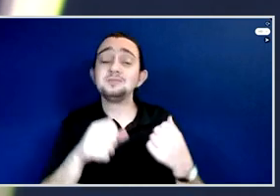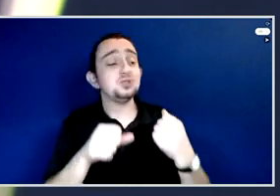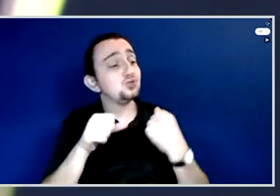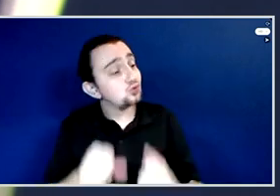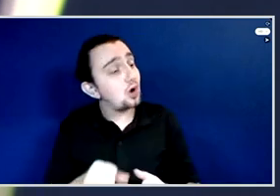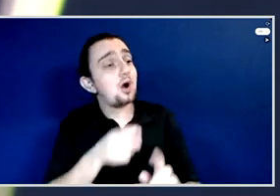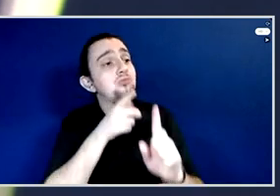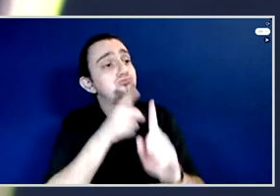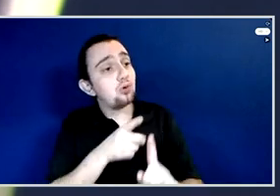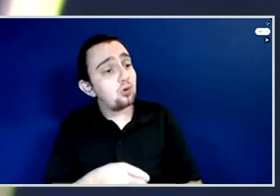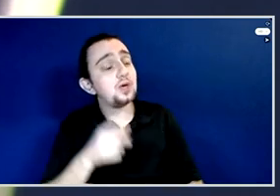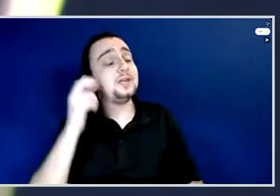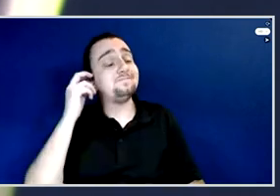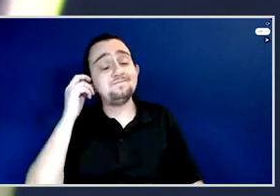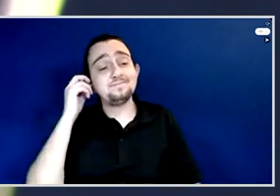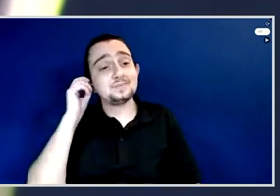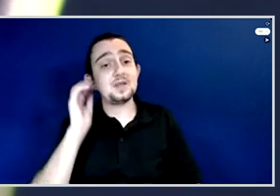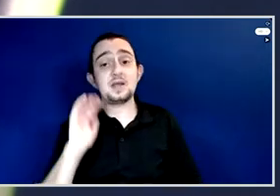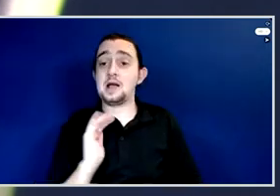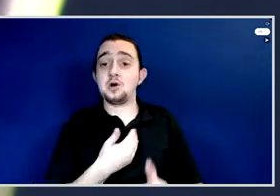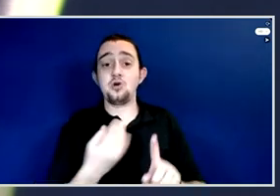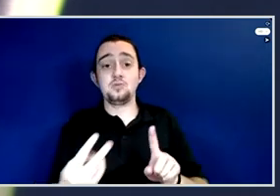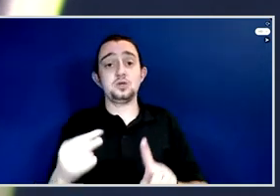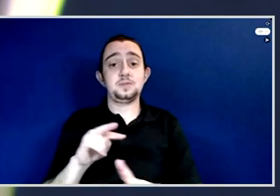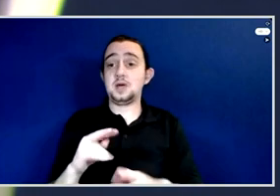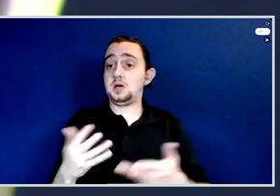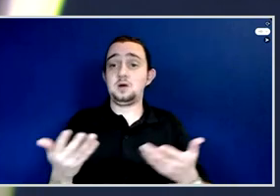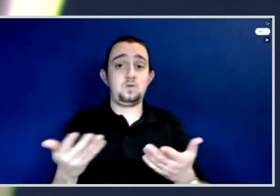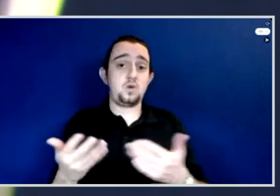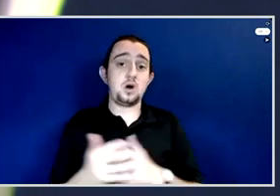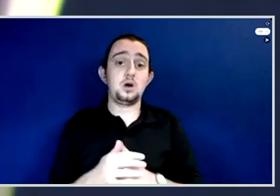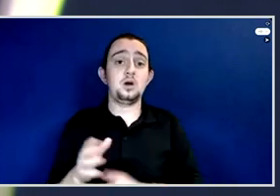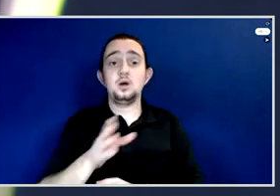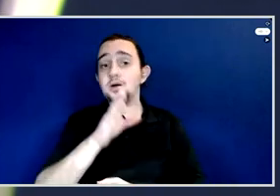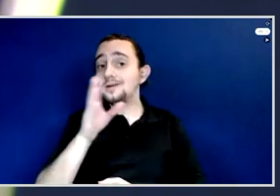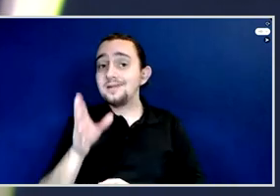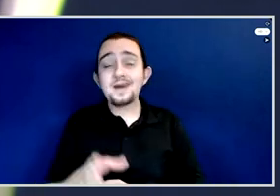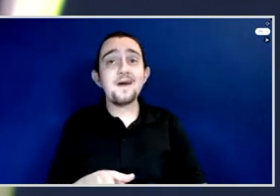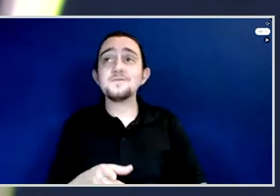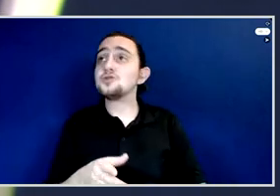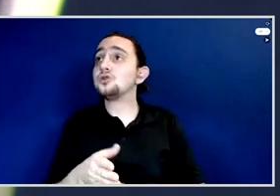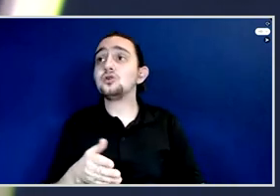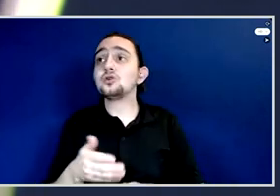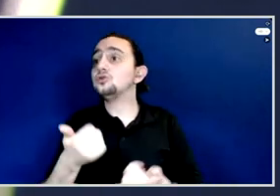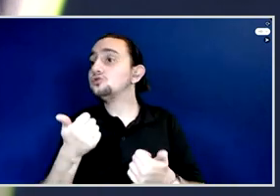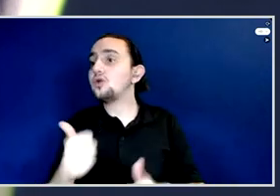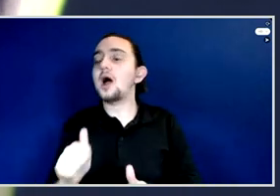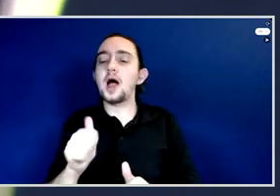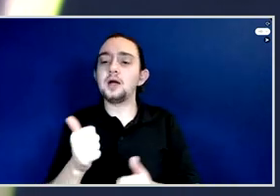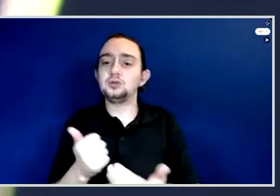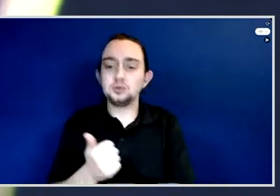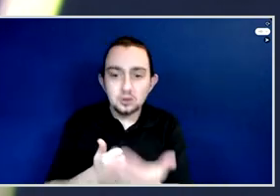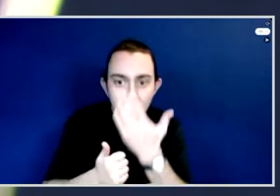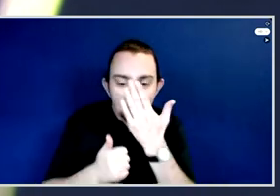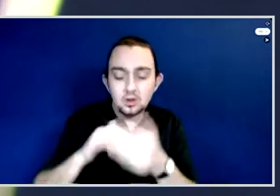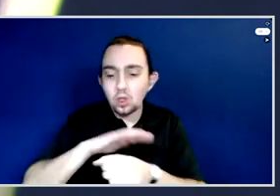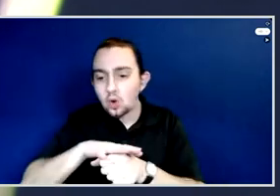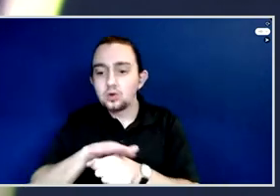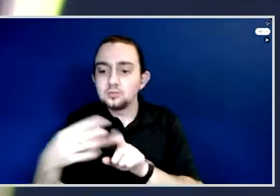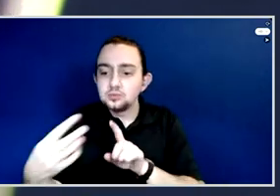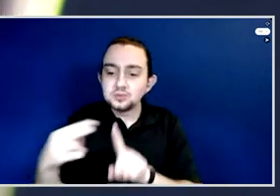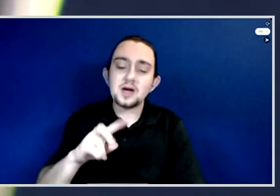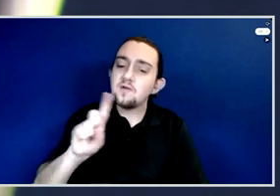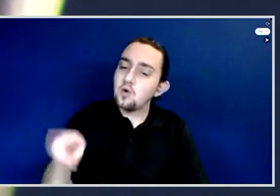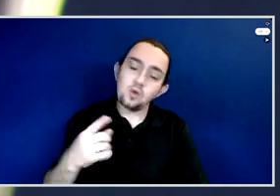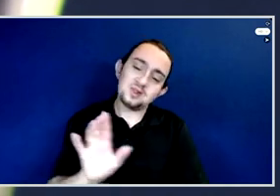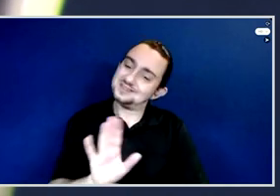Only our angle is that we never try to look from a local perspective, because we understood that organized crime and